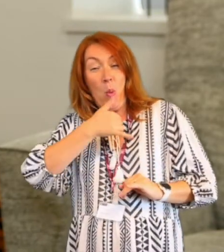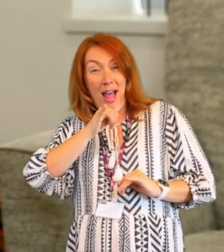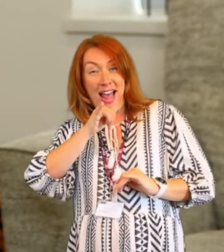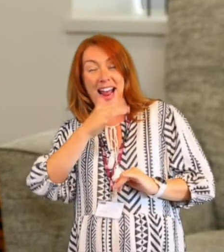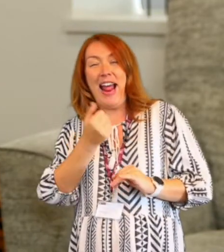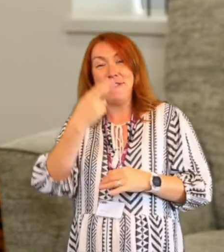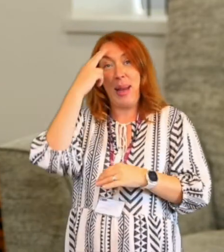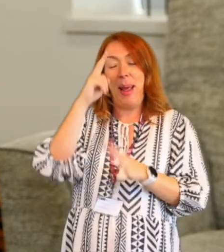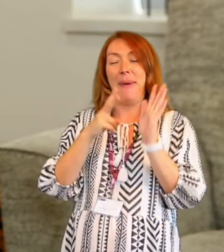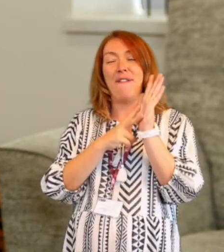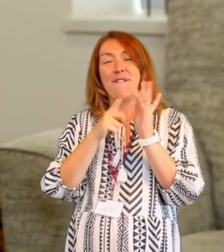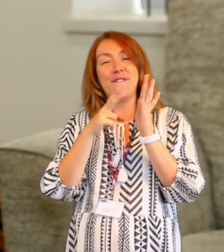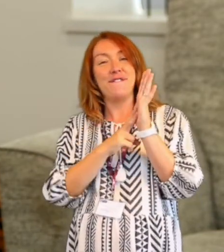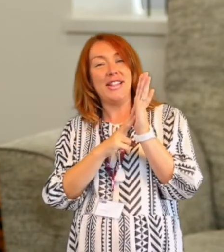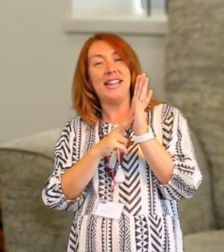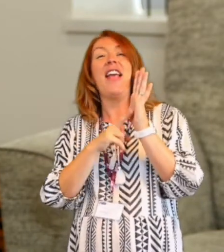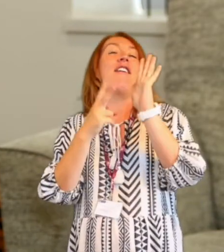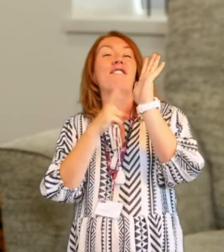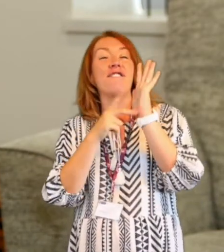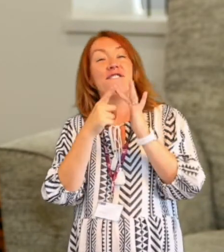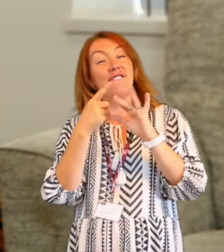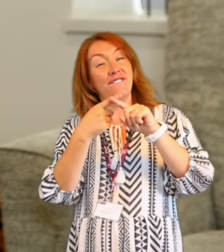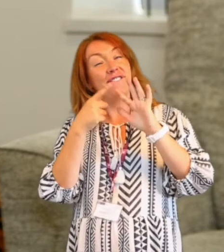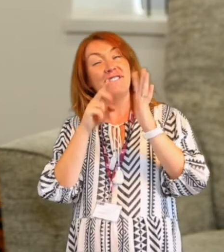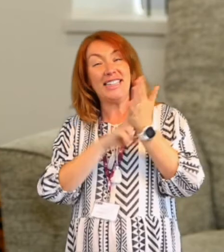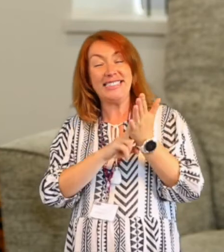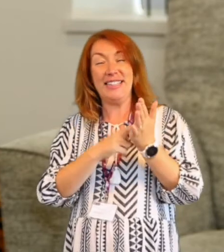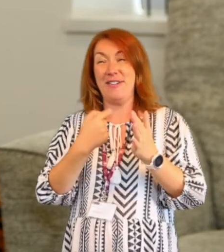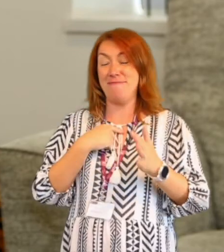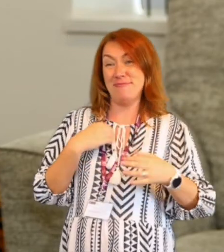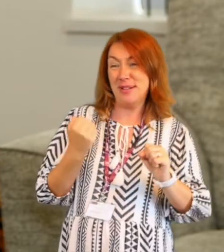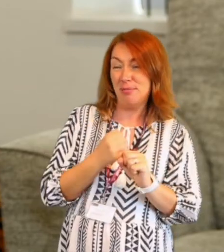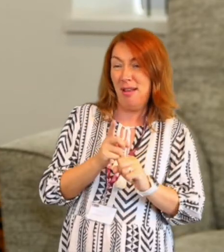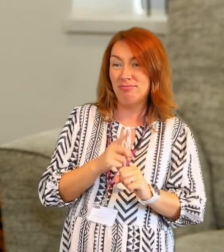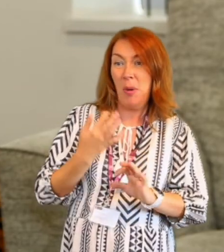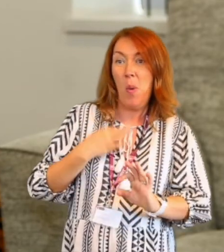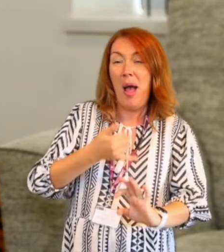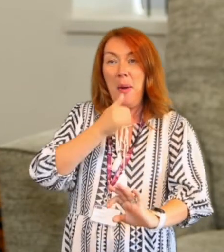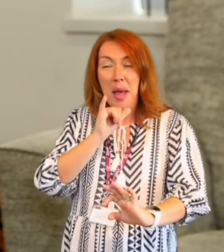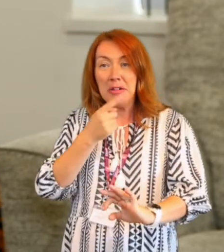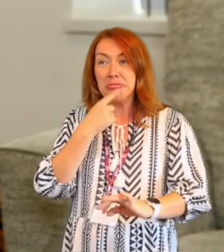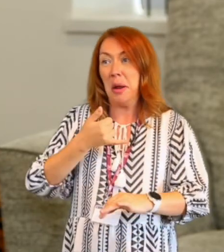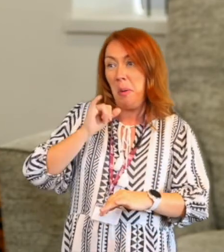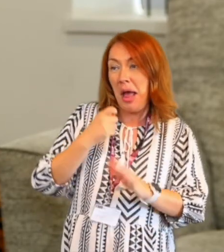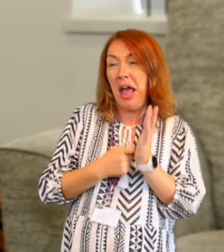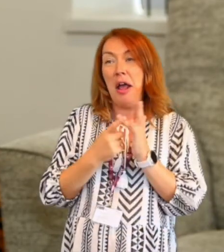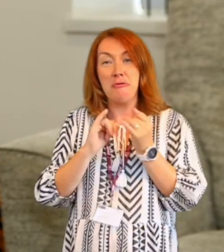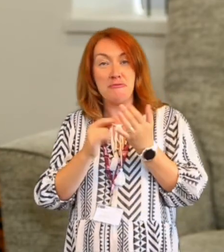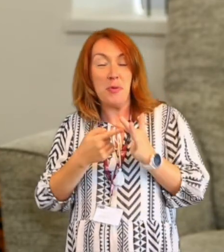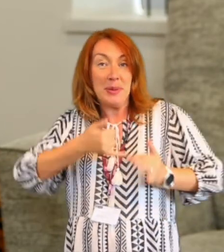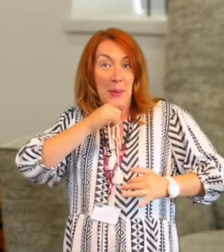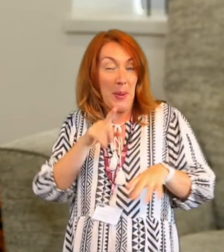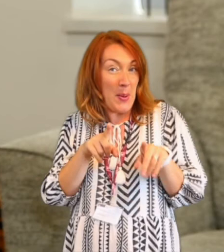Vixen. So I've created white wine, rosé wine, red wine, a few of which the staff have sampled.